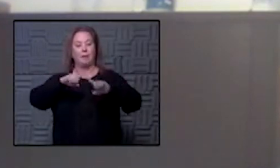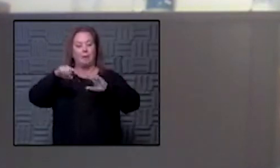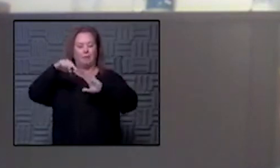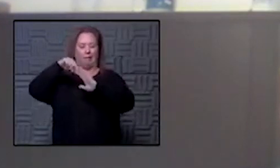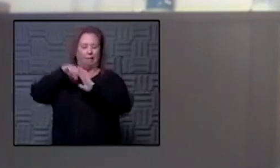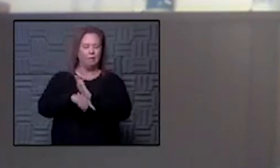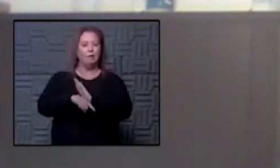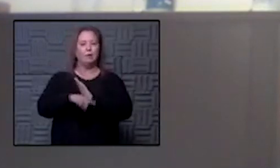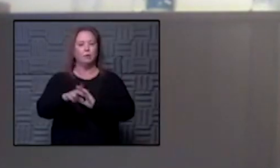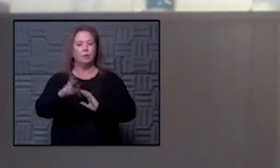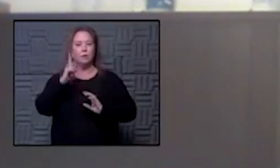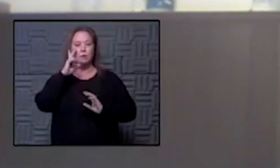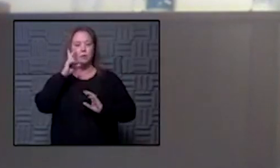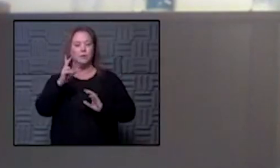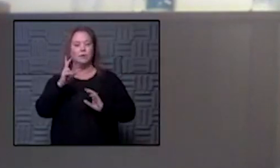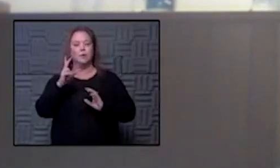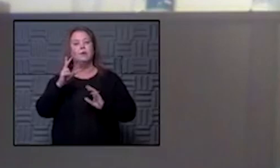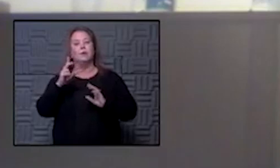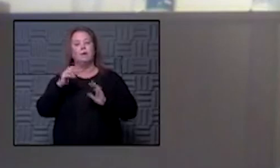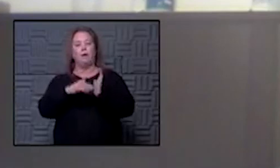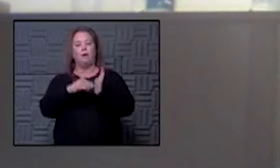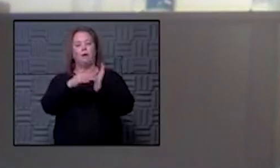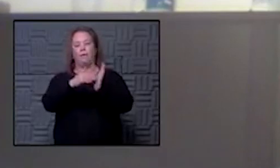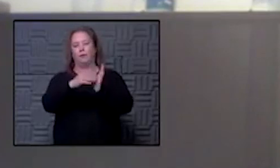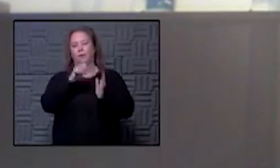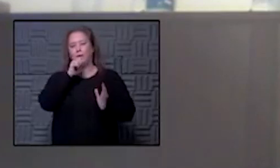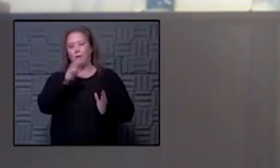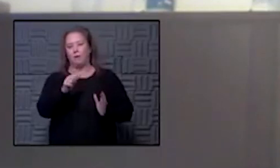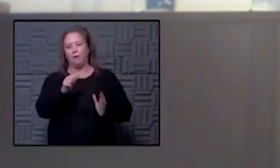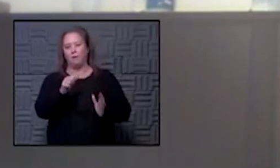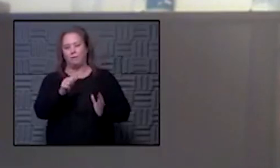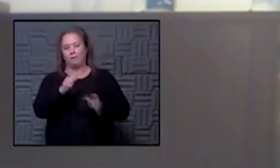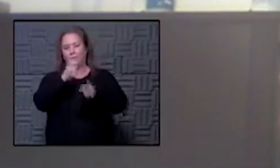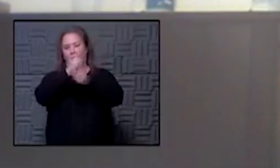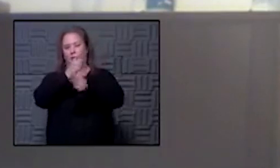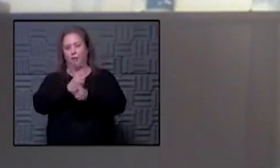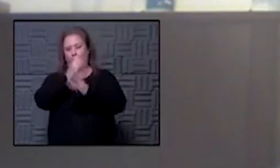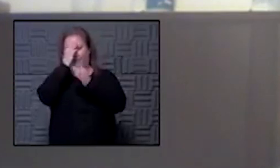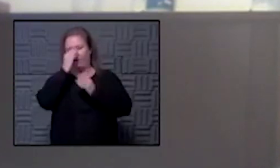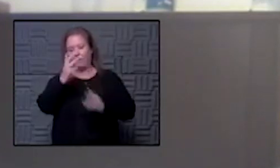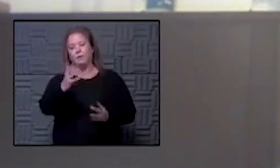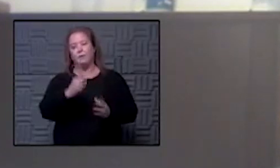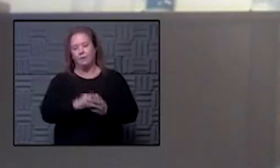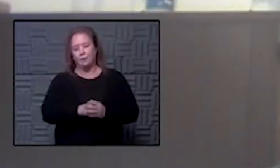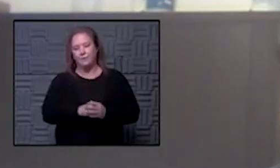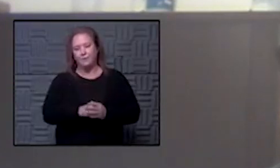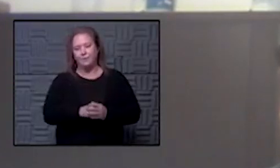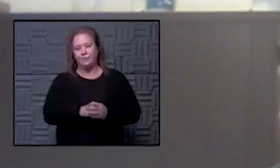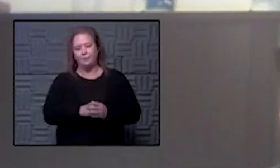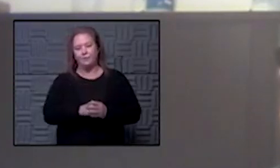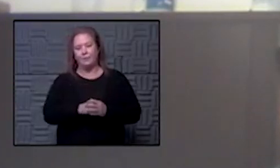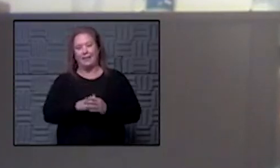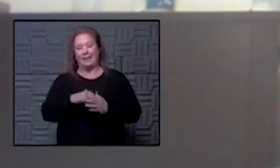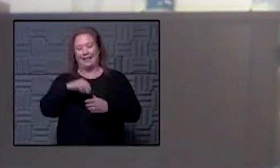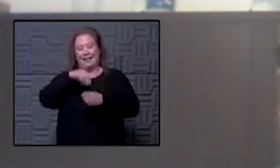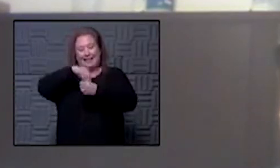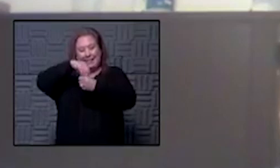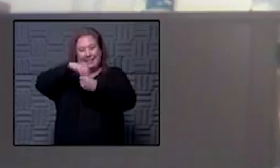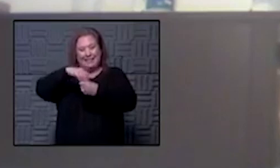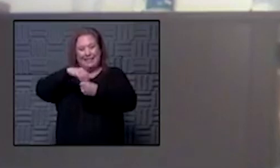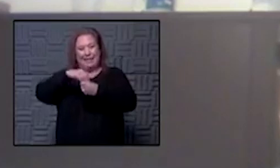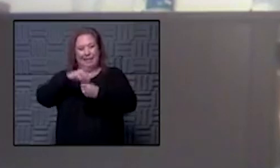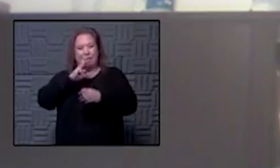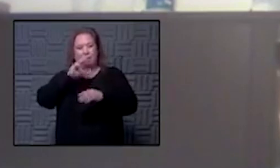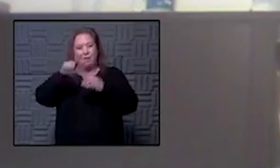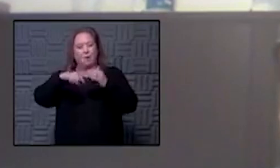root of those you find that that oftentimes those are not uh accurate information and you know the the ingredients oftentimes that are